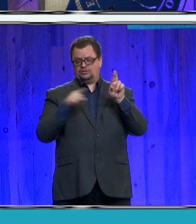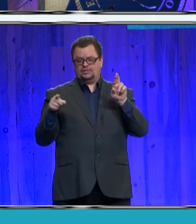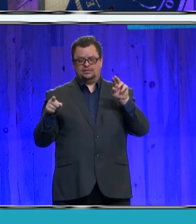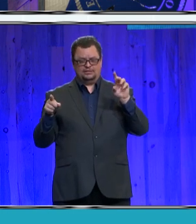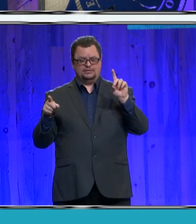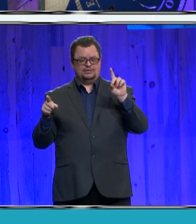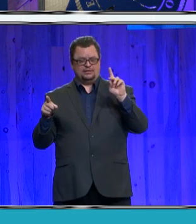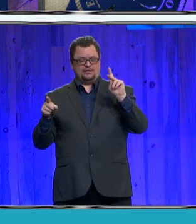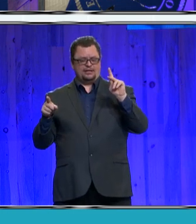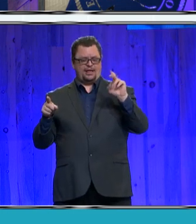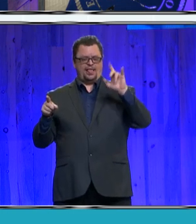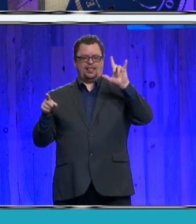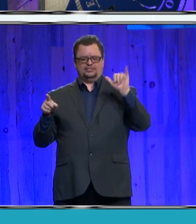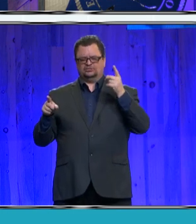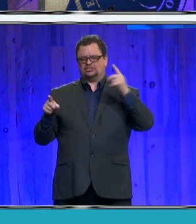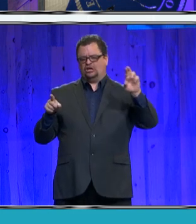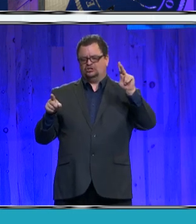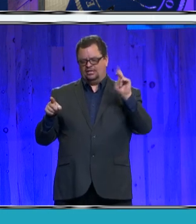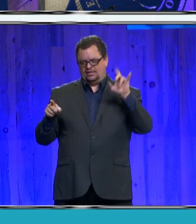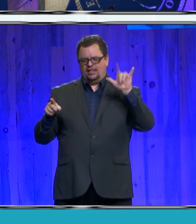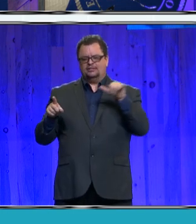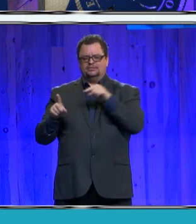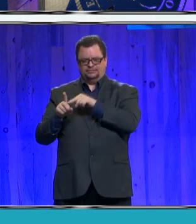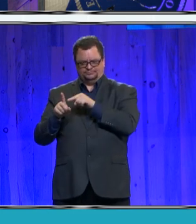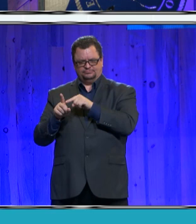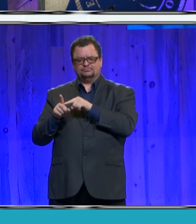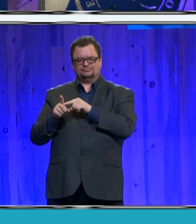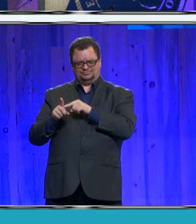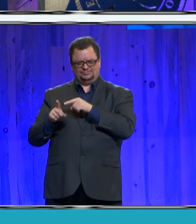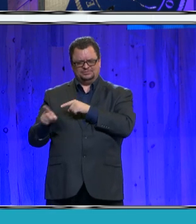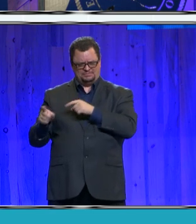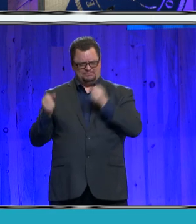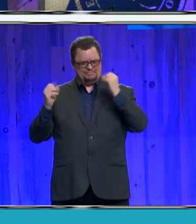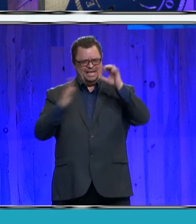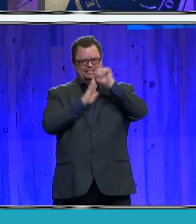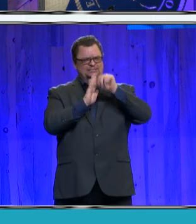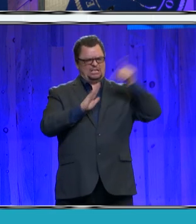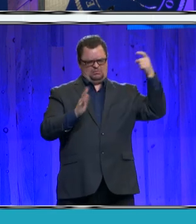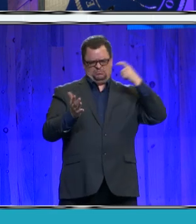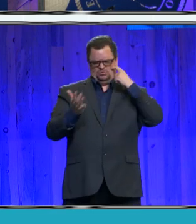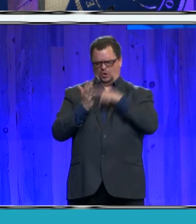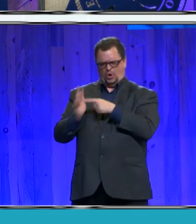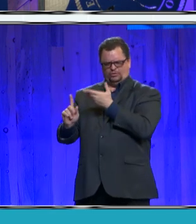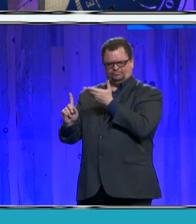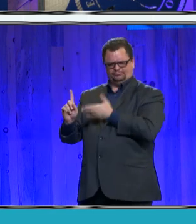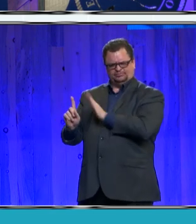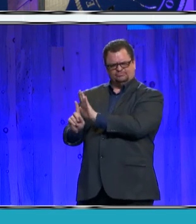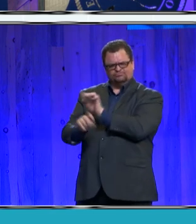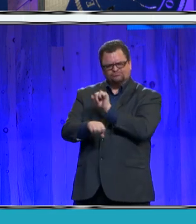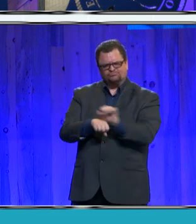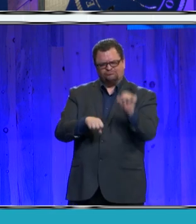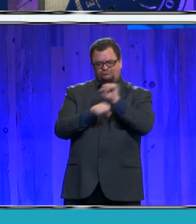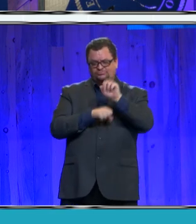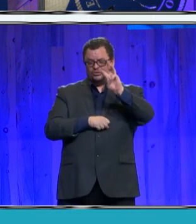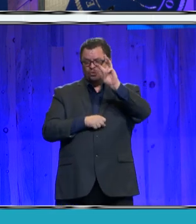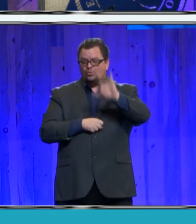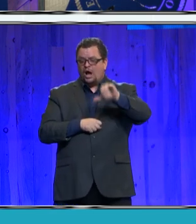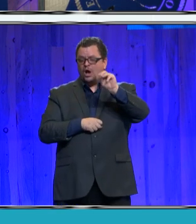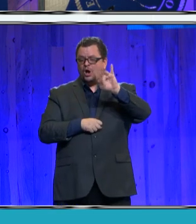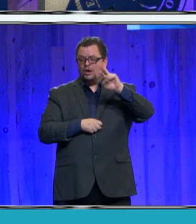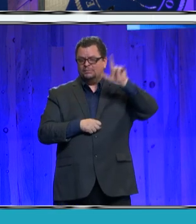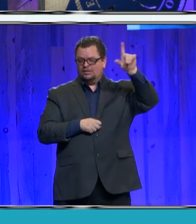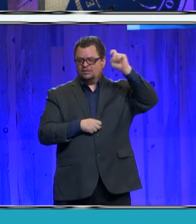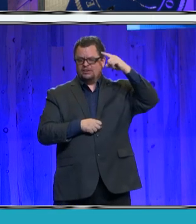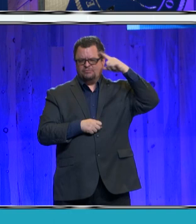and now other states have taken notice. Wyoming's governor recently invited Dr. Kelly to speak about the role